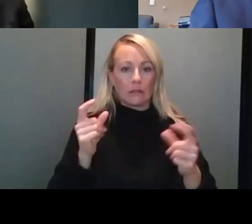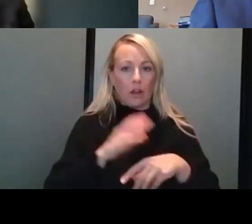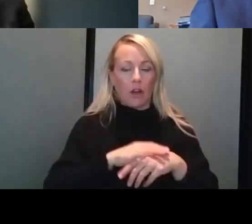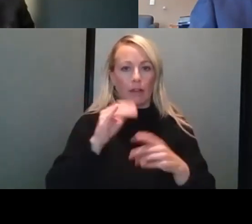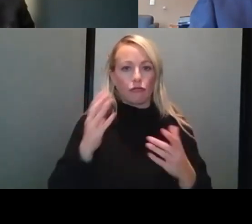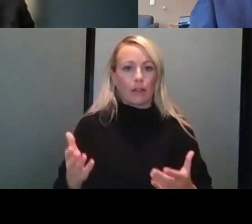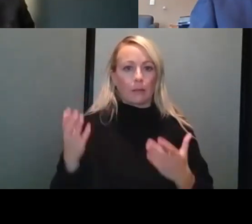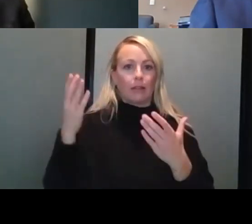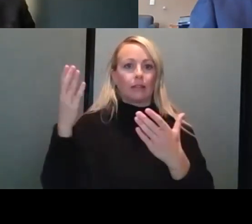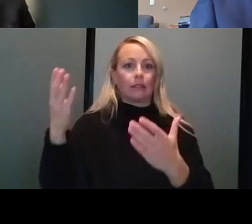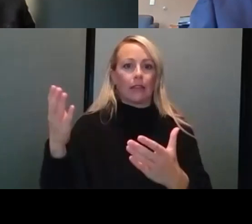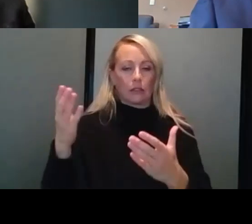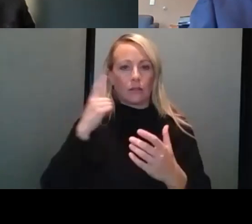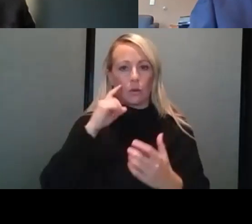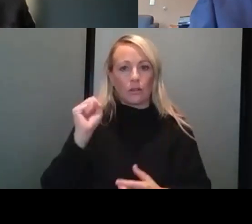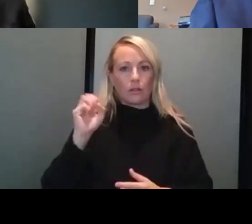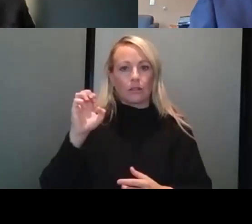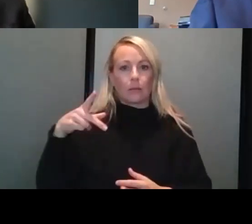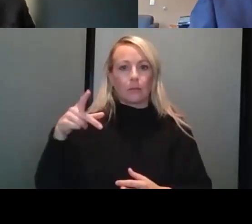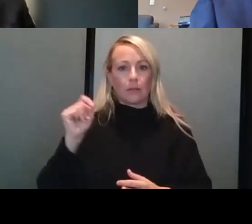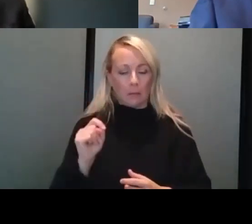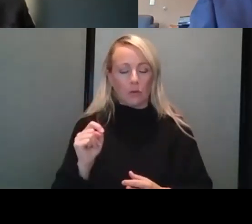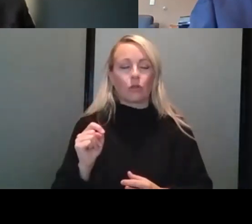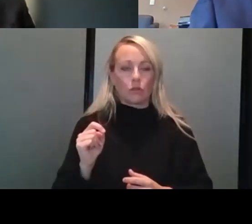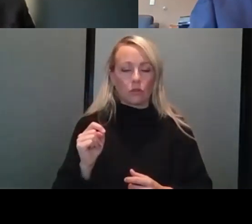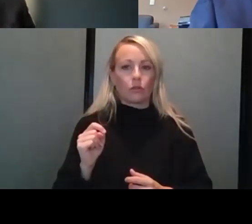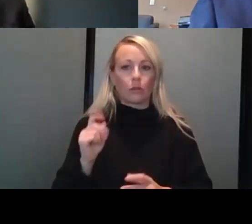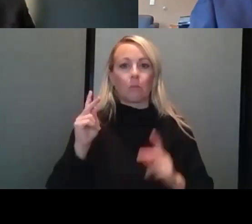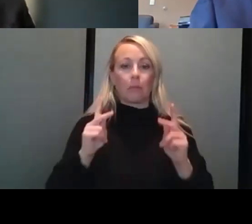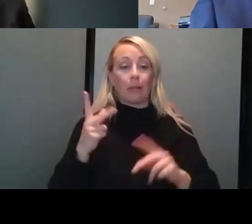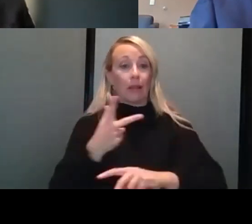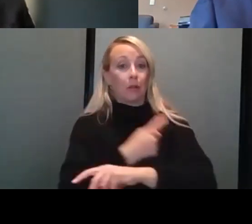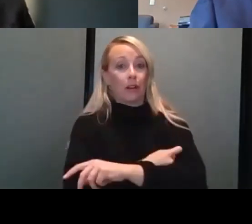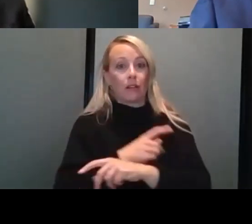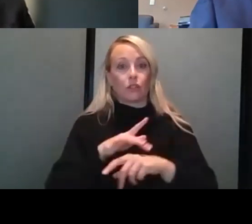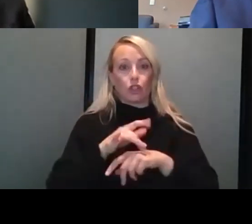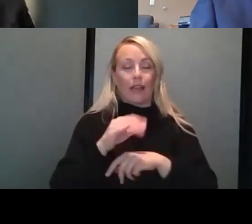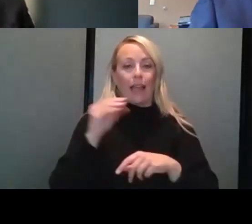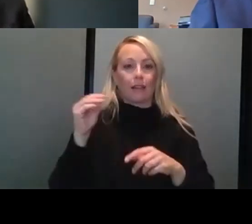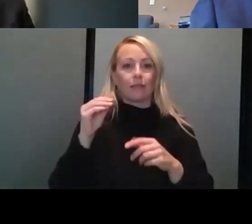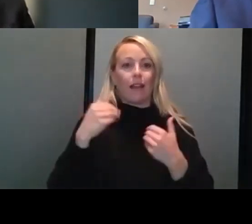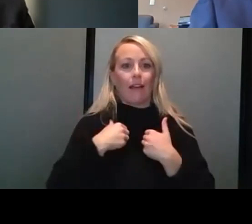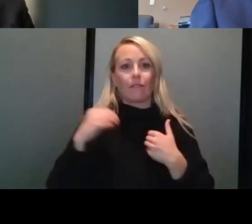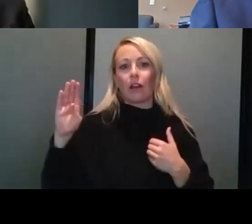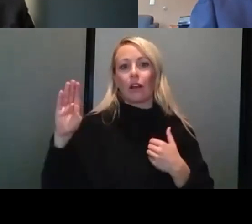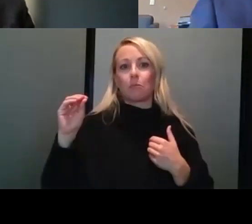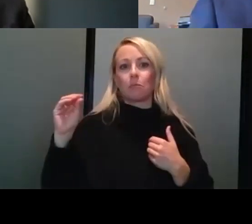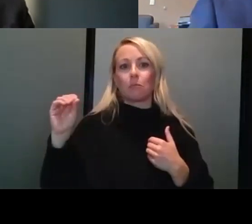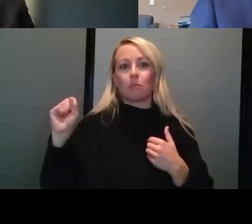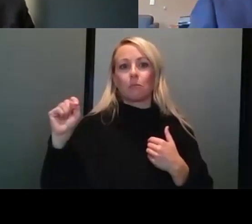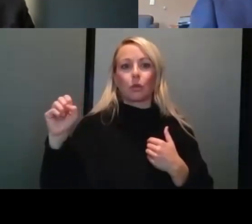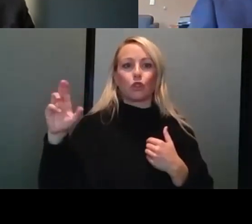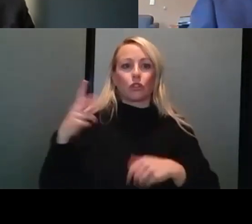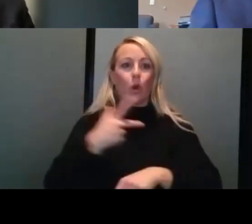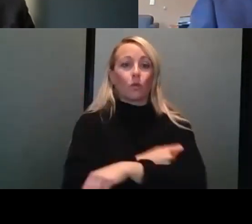recommendation for September that people, immunized early get a booster dose. Um, but